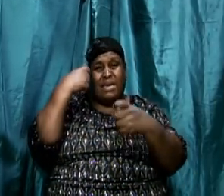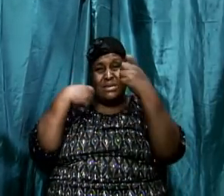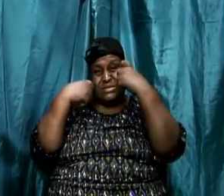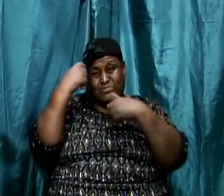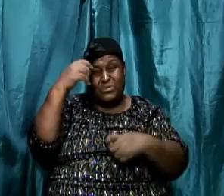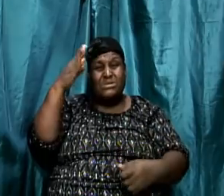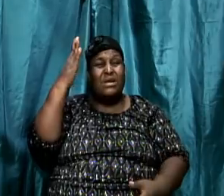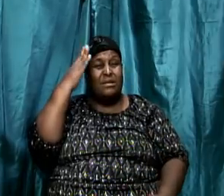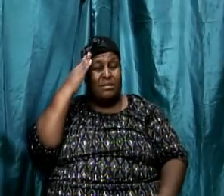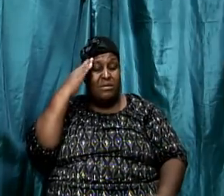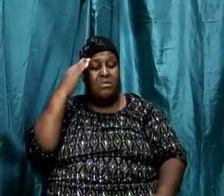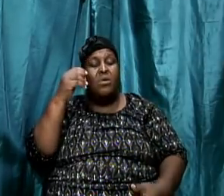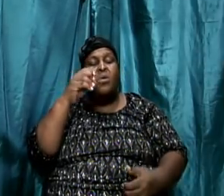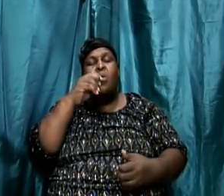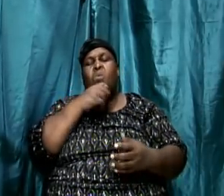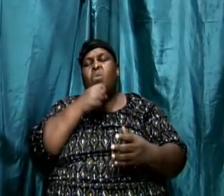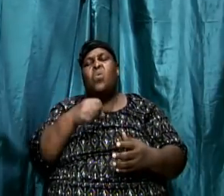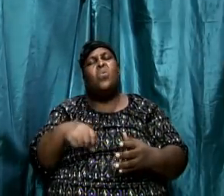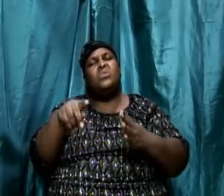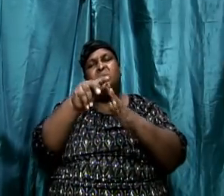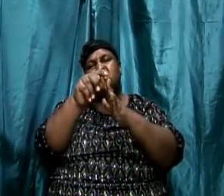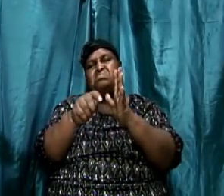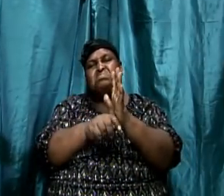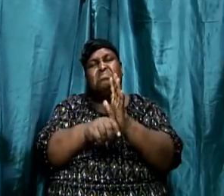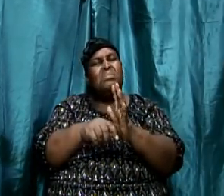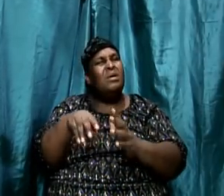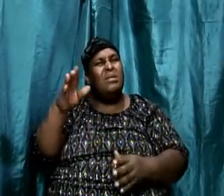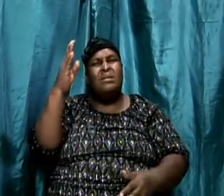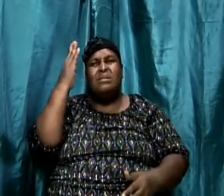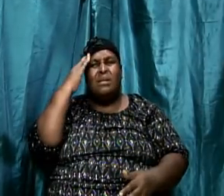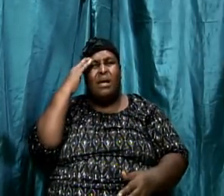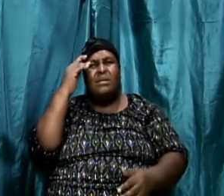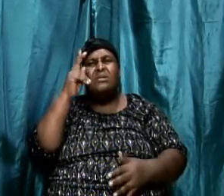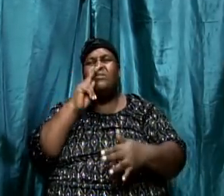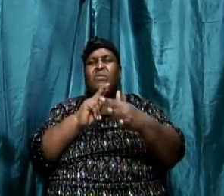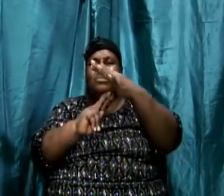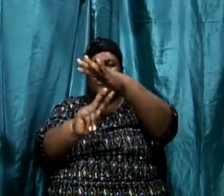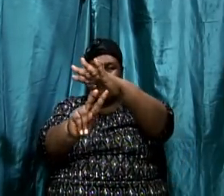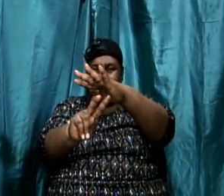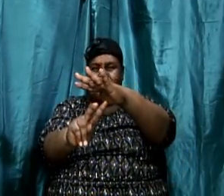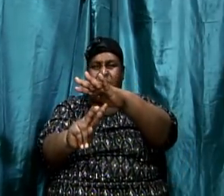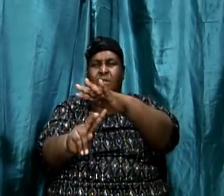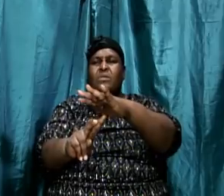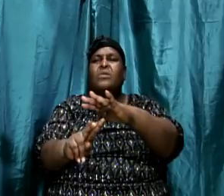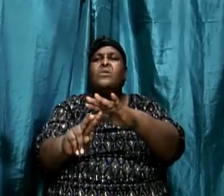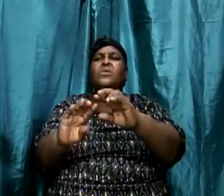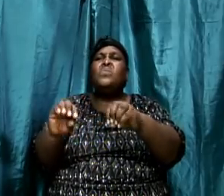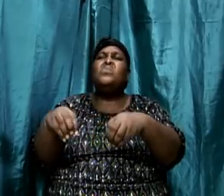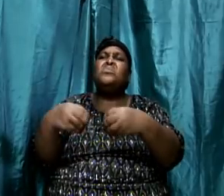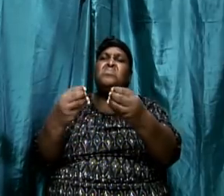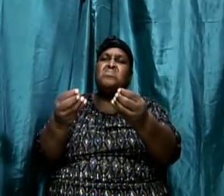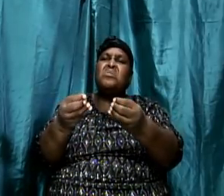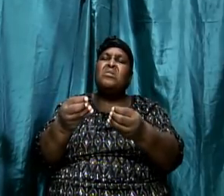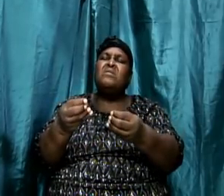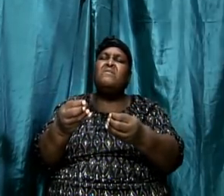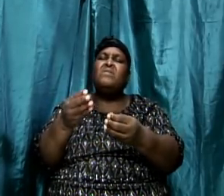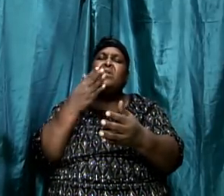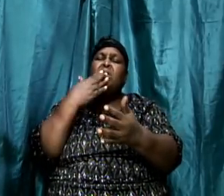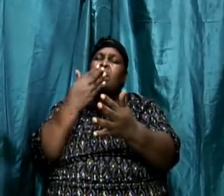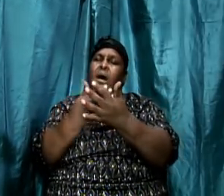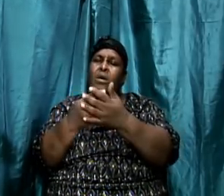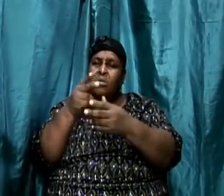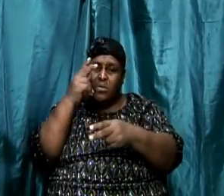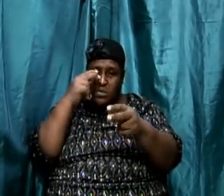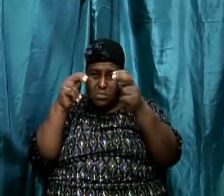of the Old Testament and the knowledge of the prophets would have given a good view that it's